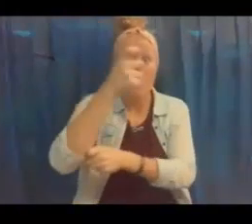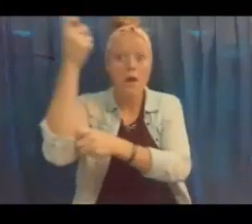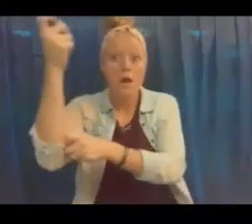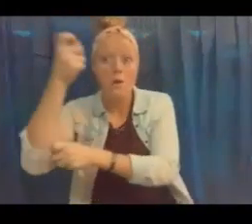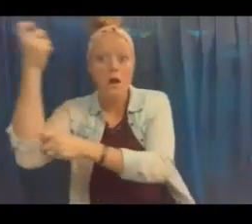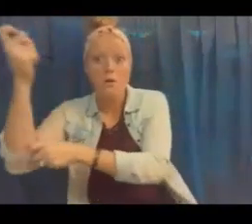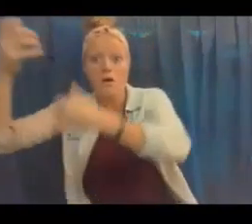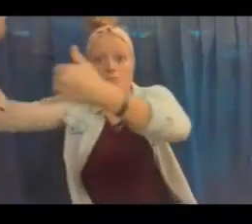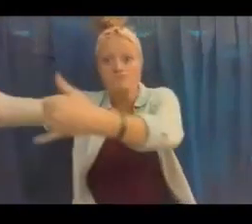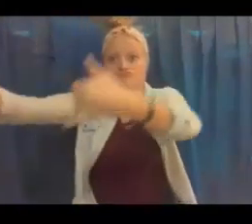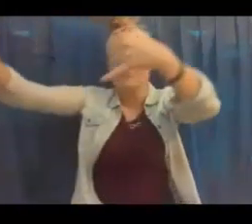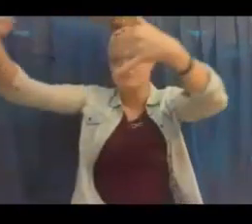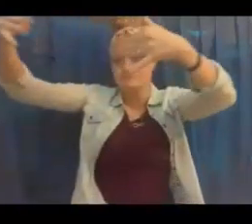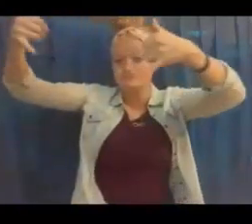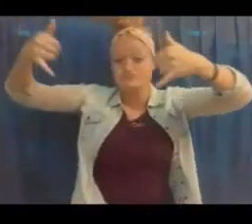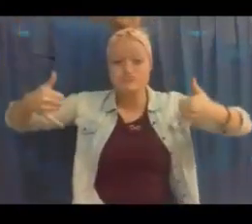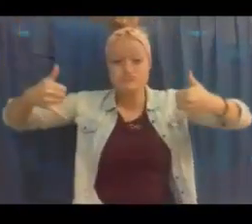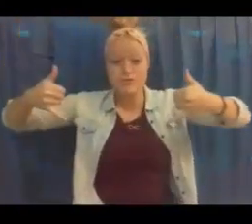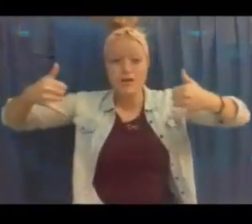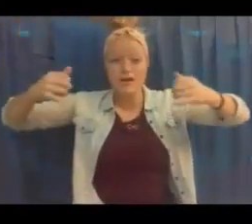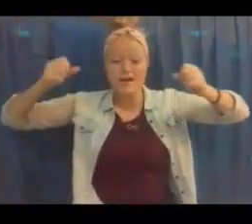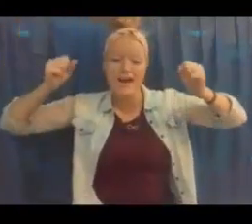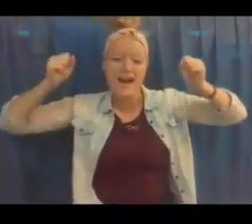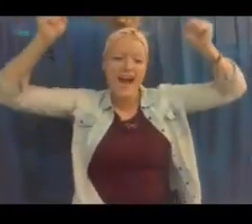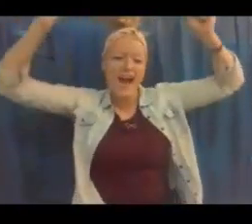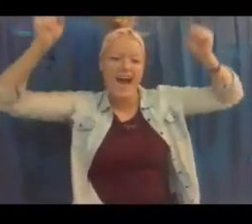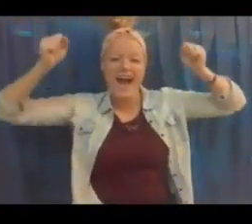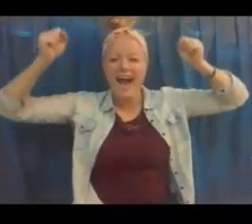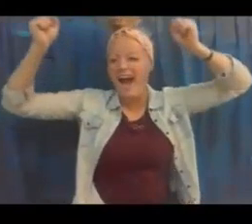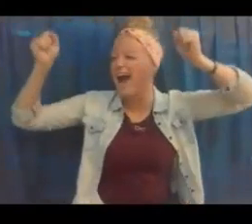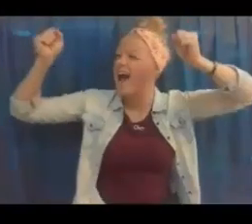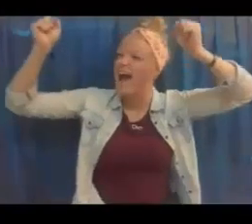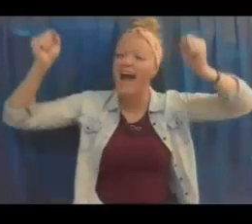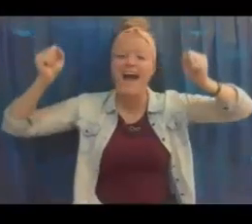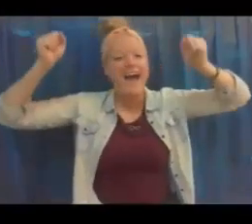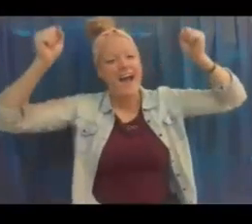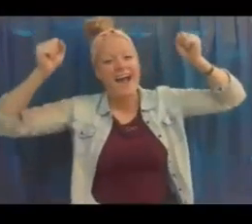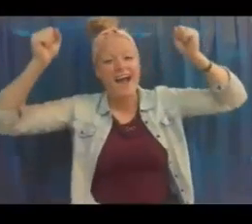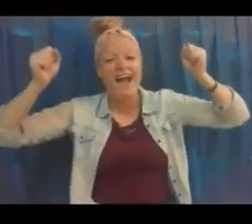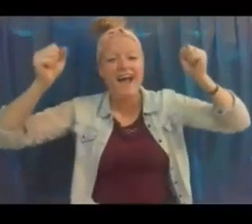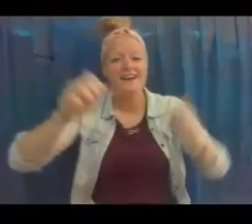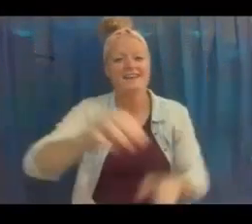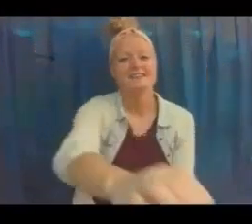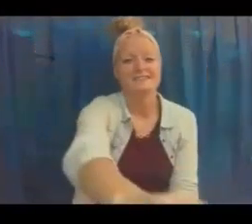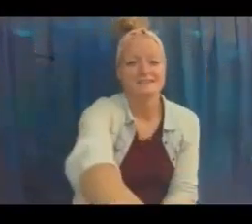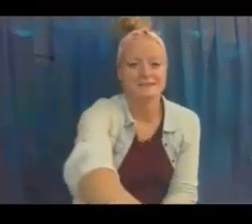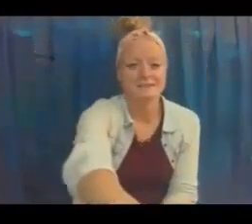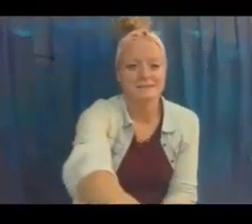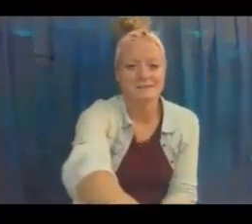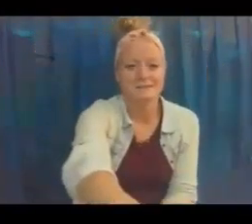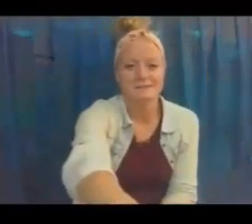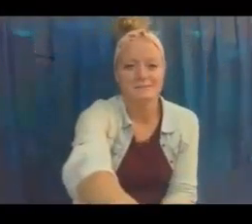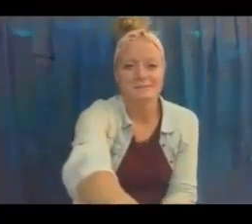He won lots more times. A lot of times. Woo-hoo! So he got a